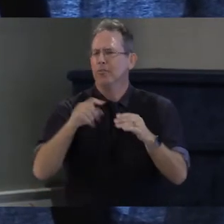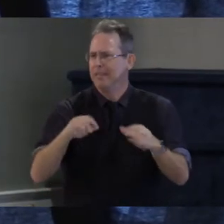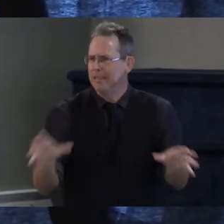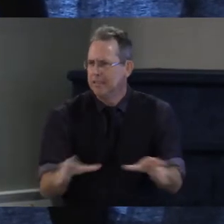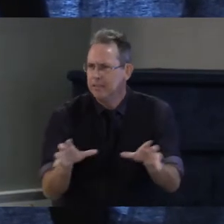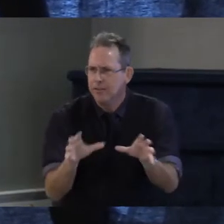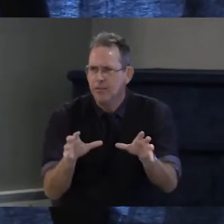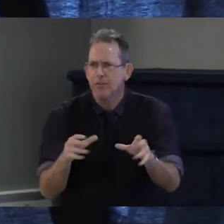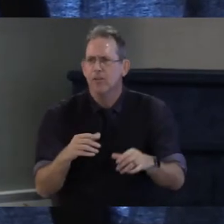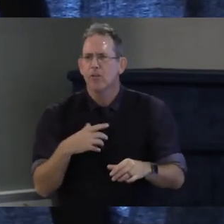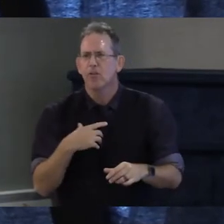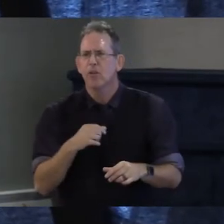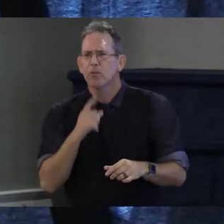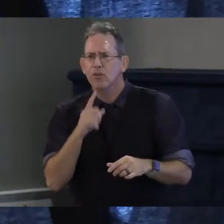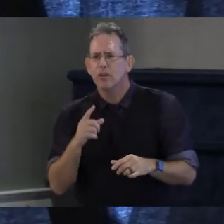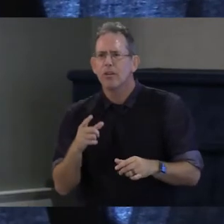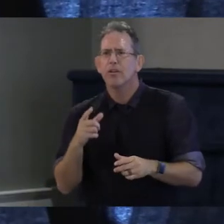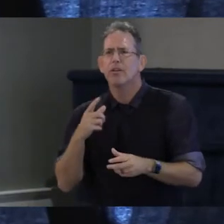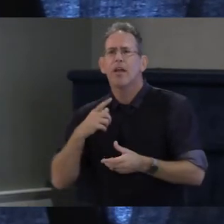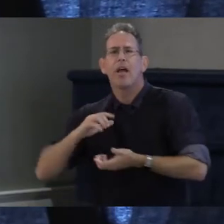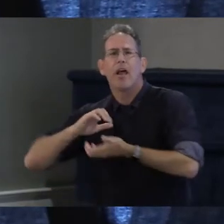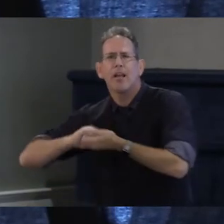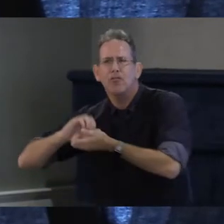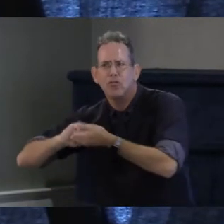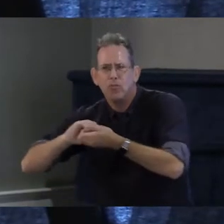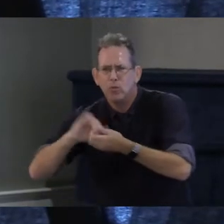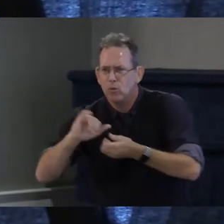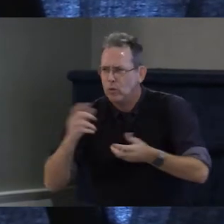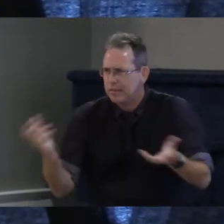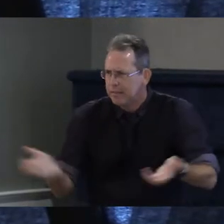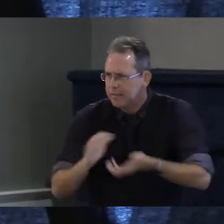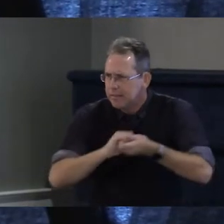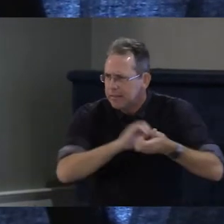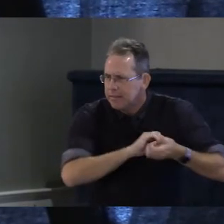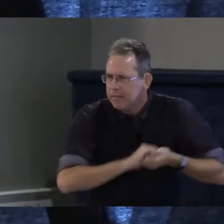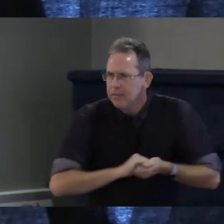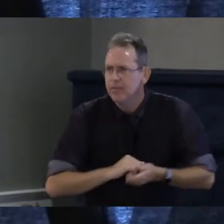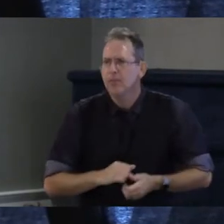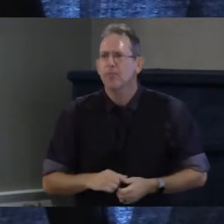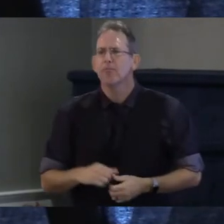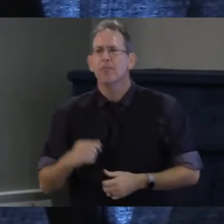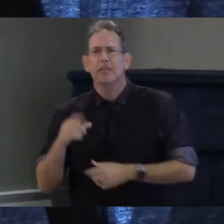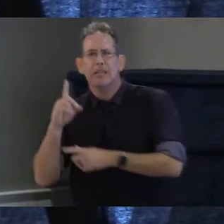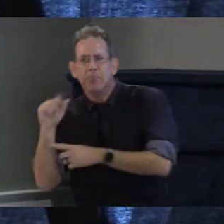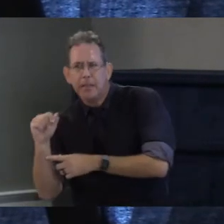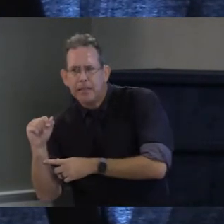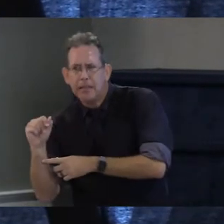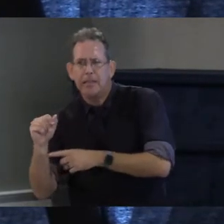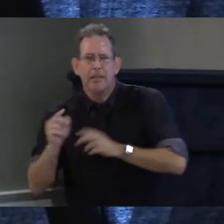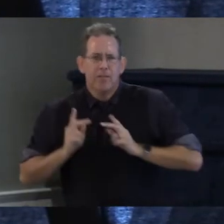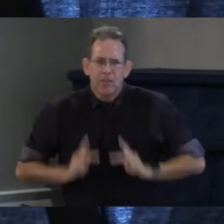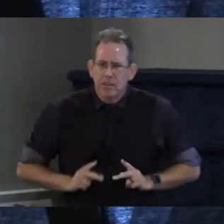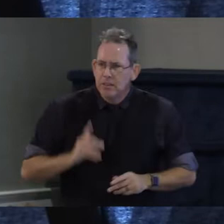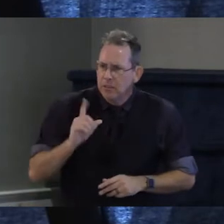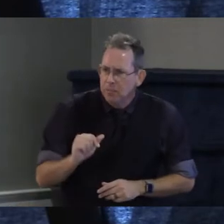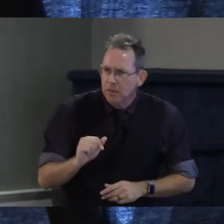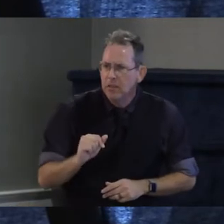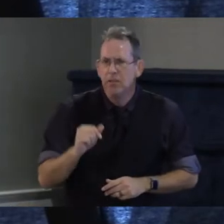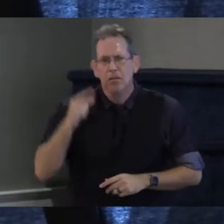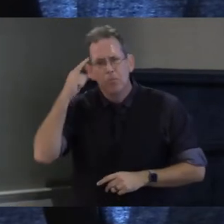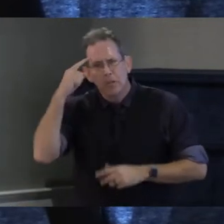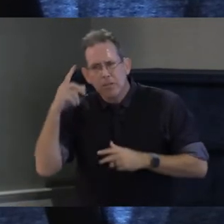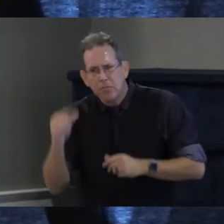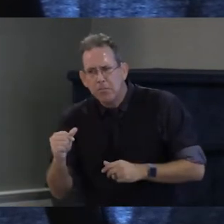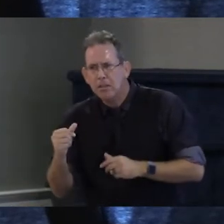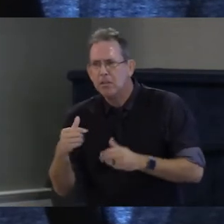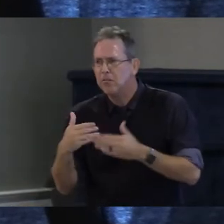Vermonters with developmental intellectual and physical disabilities and I've thought about the needs of this diverse community as a